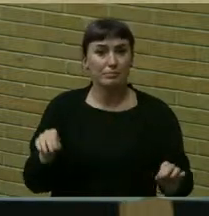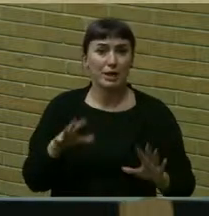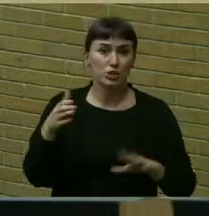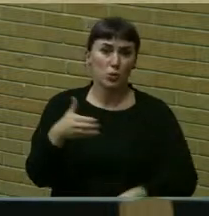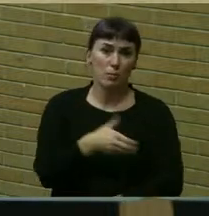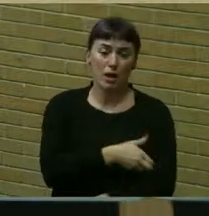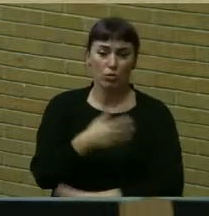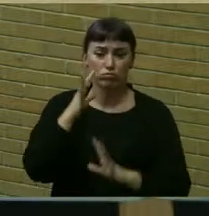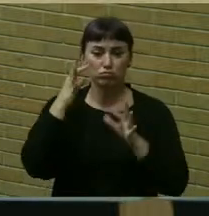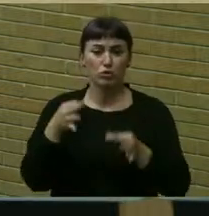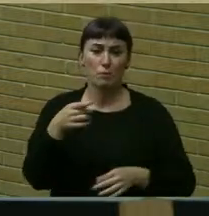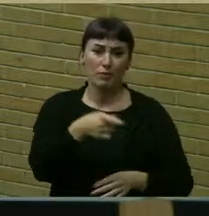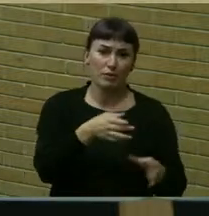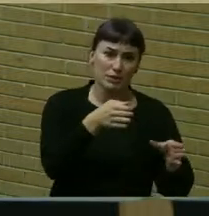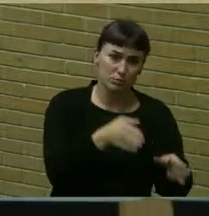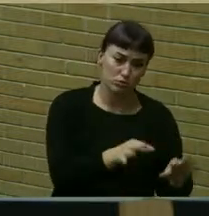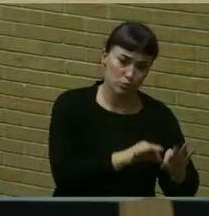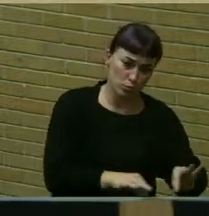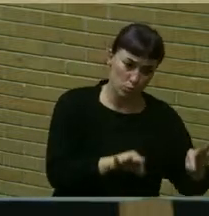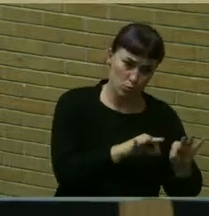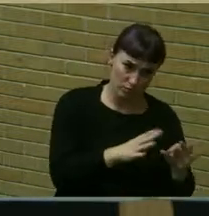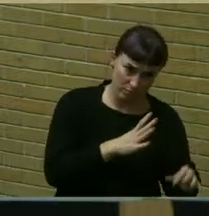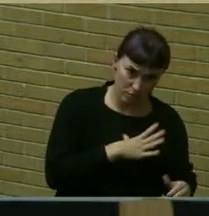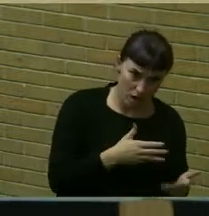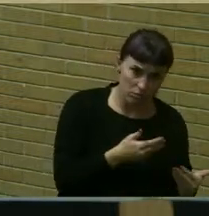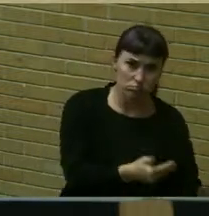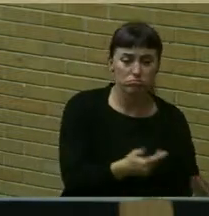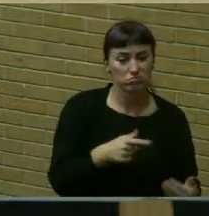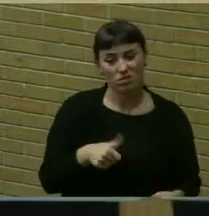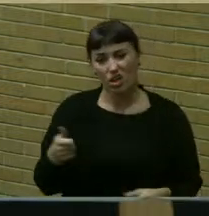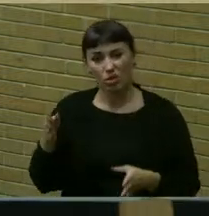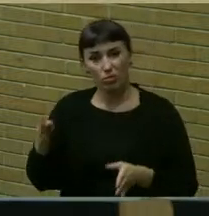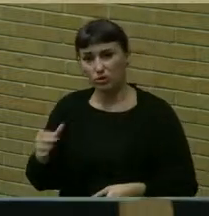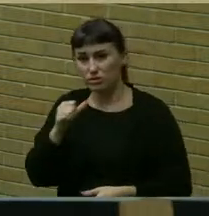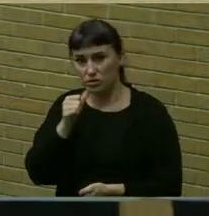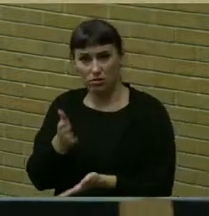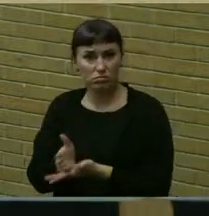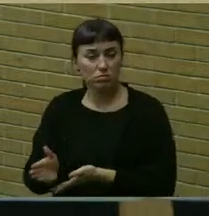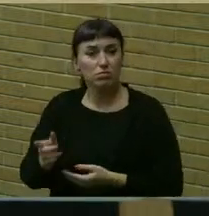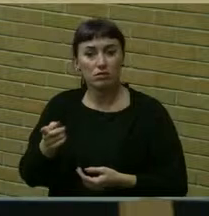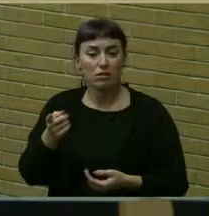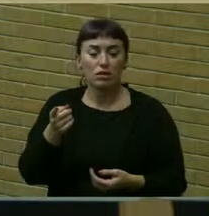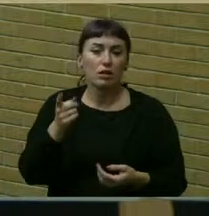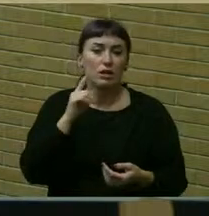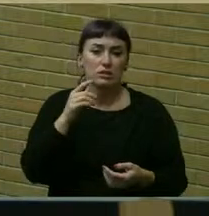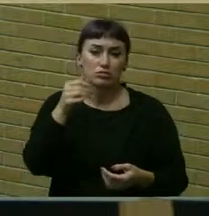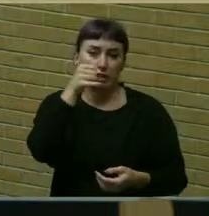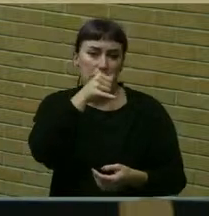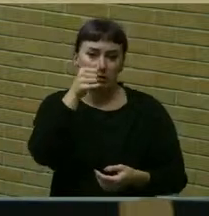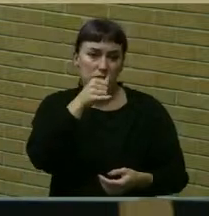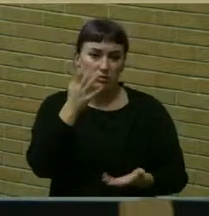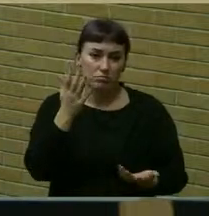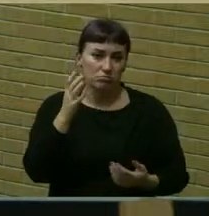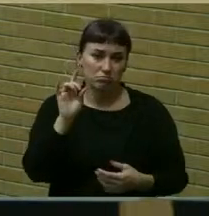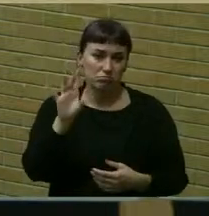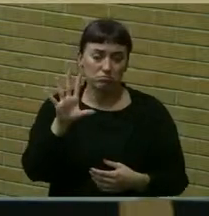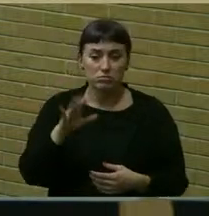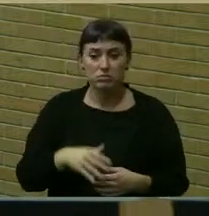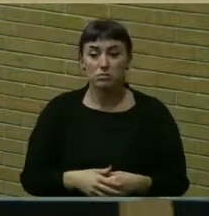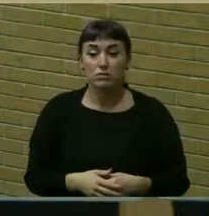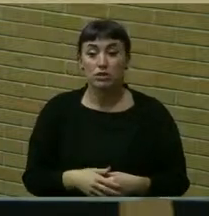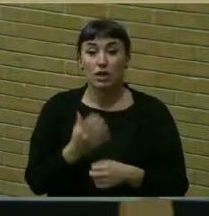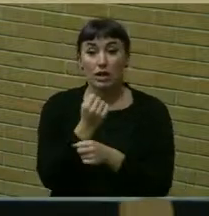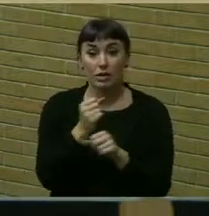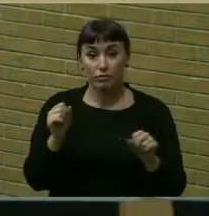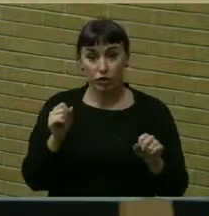powers to determine if this person is worthy and this other person is not worthy is ridiculous. Freedom is scary.